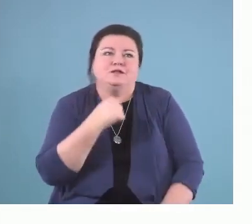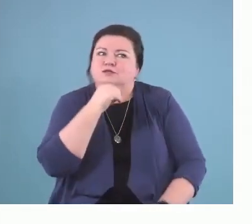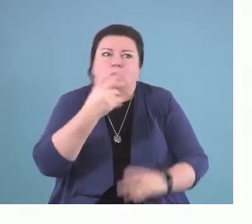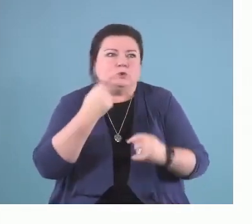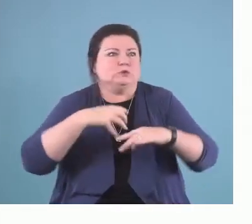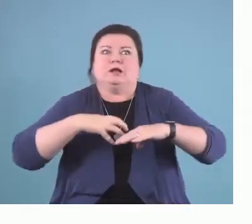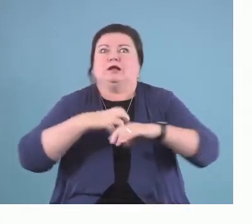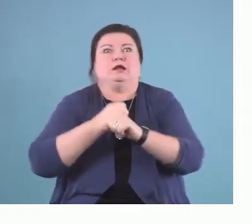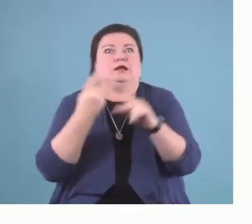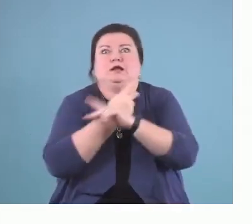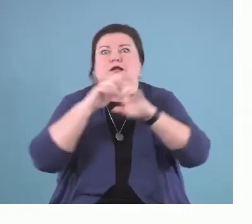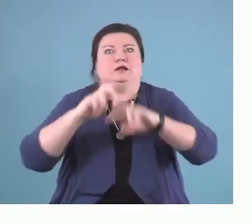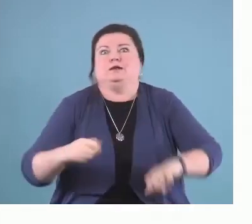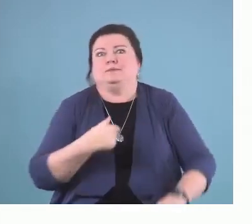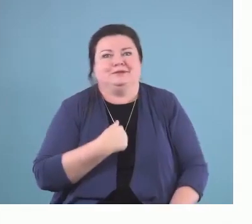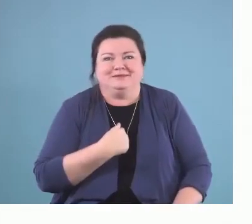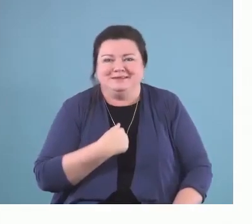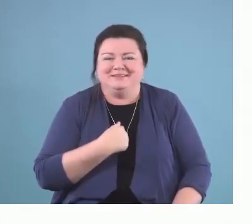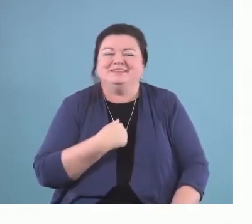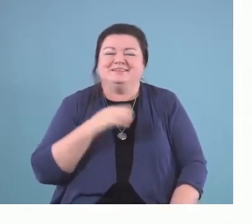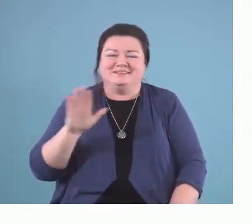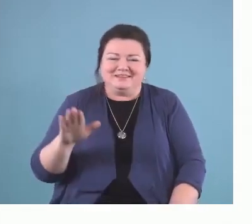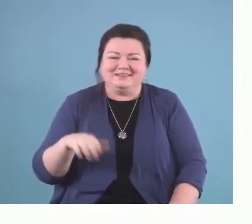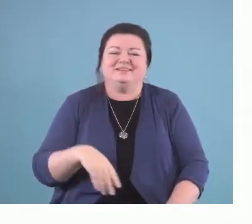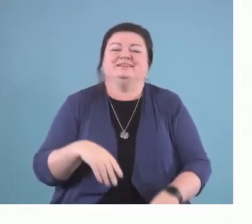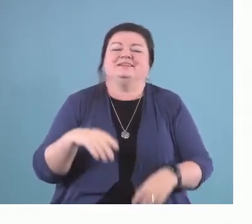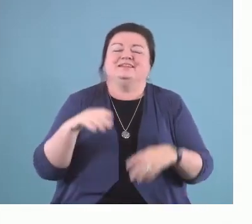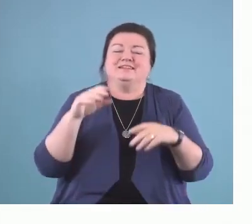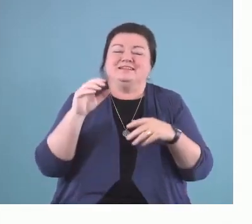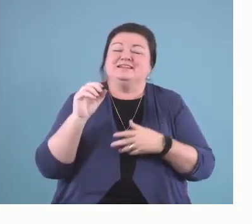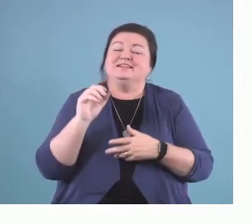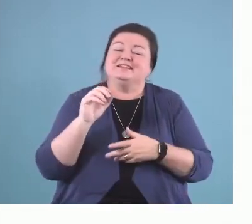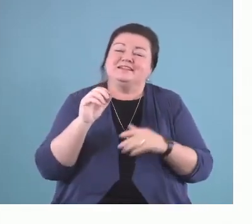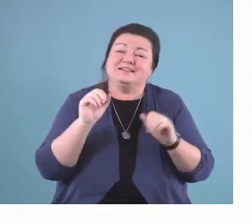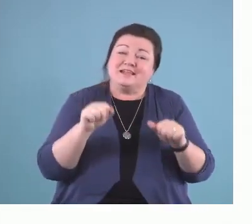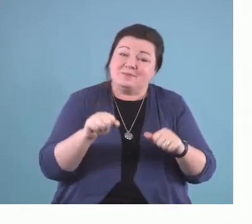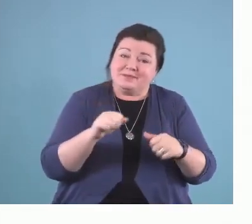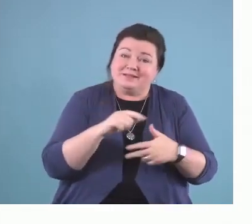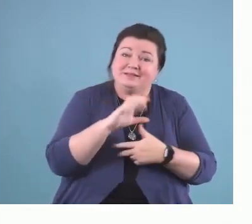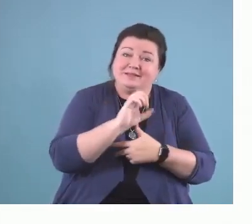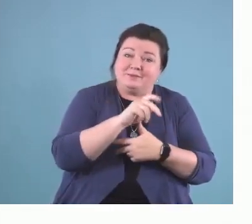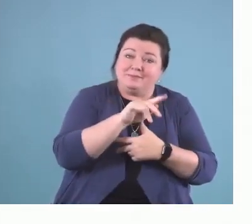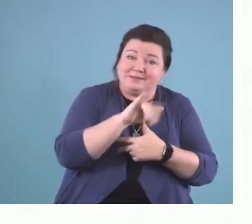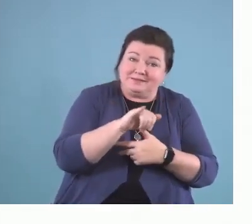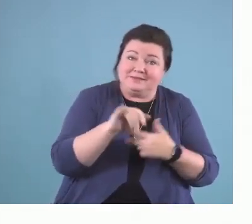I would say that capability, opportunity and motivation affects behavior.